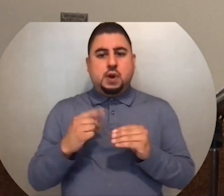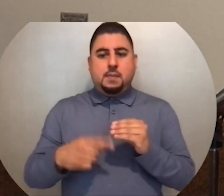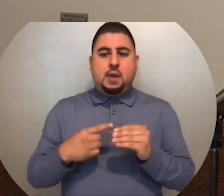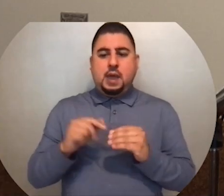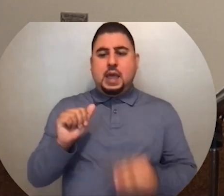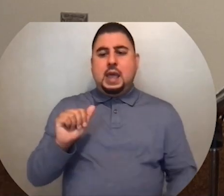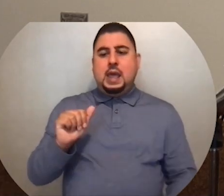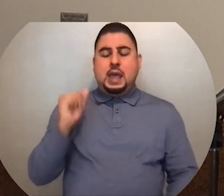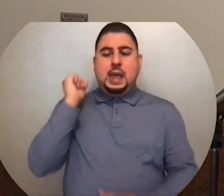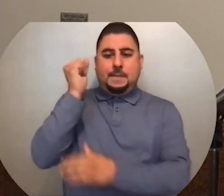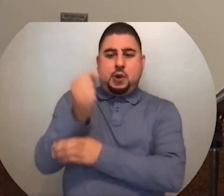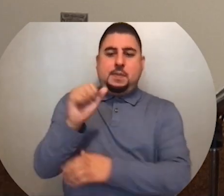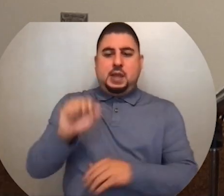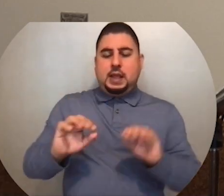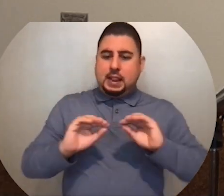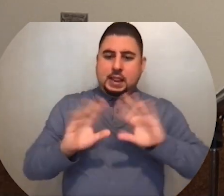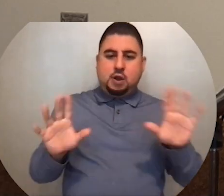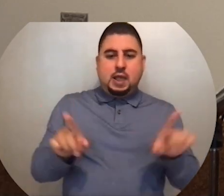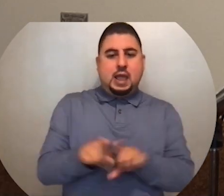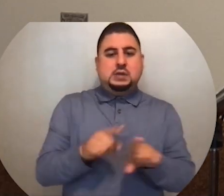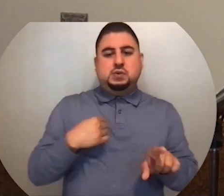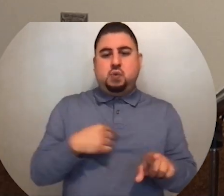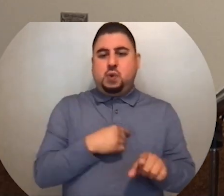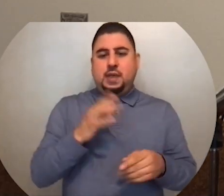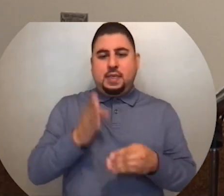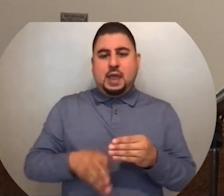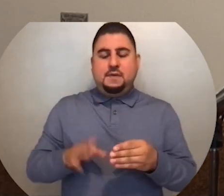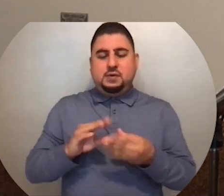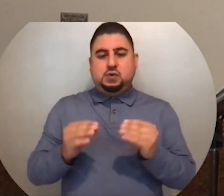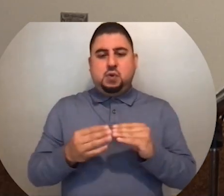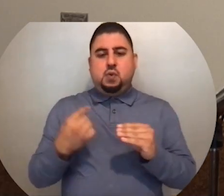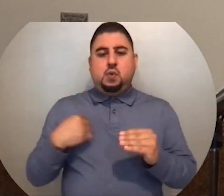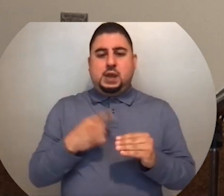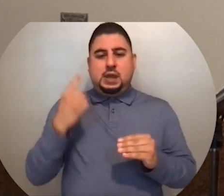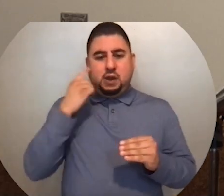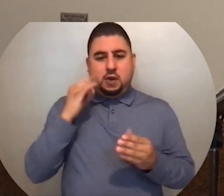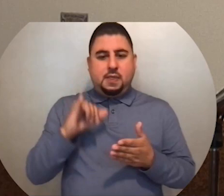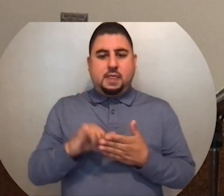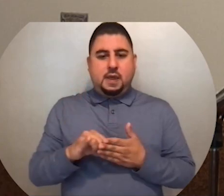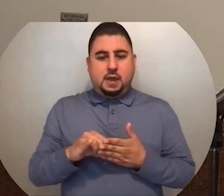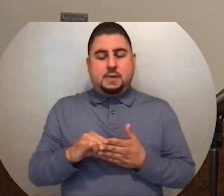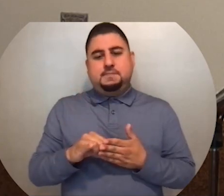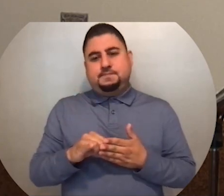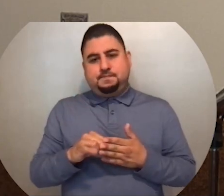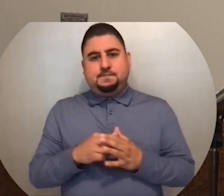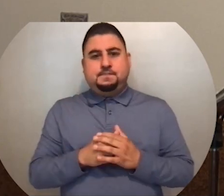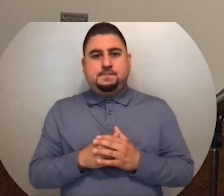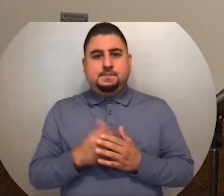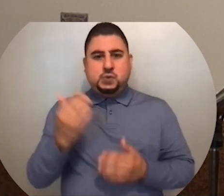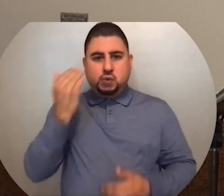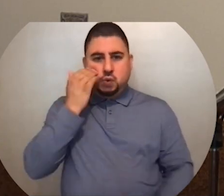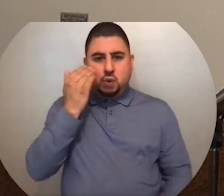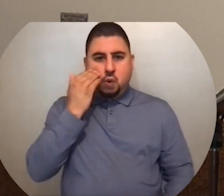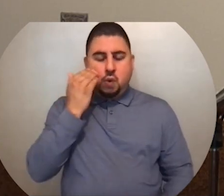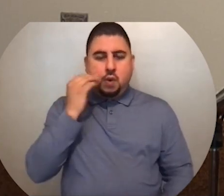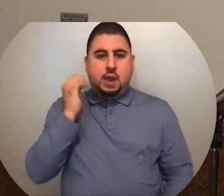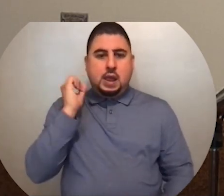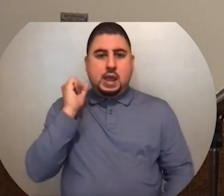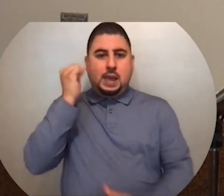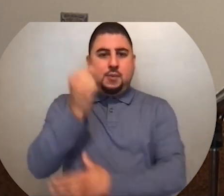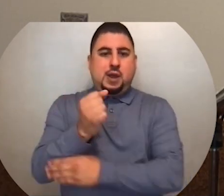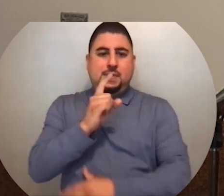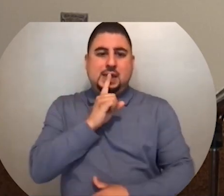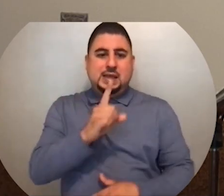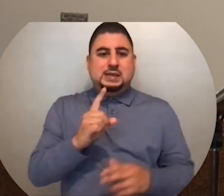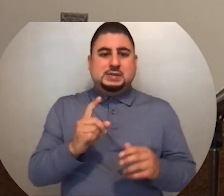of Abraham. Clearly, as we get to the end of the story, we hear that, you know, Abraham